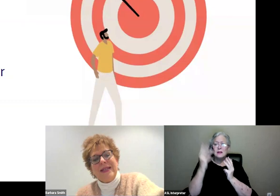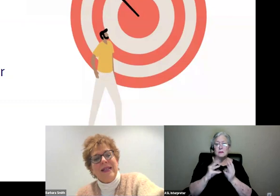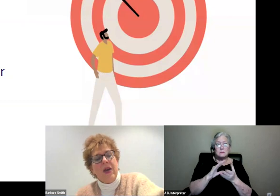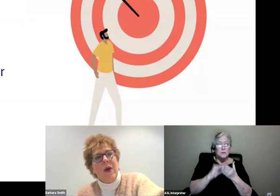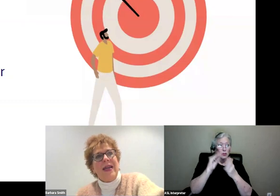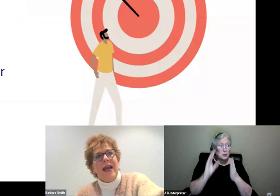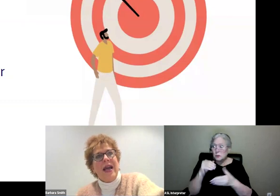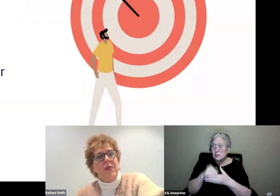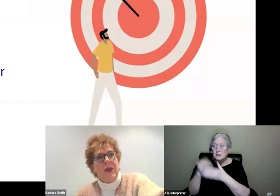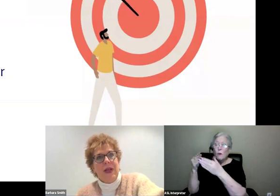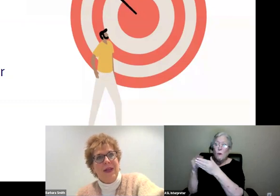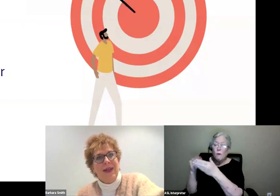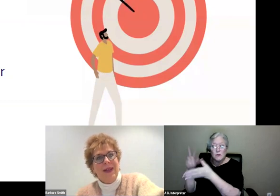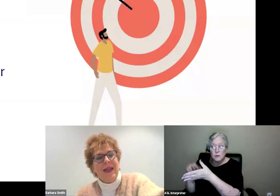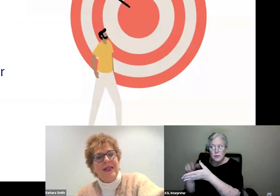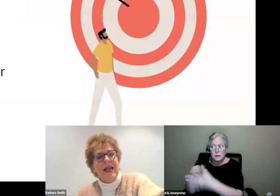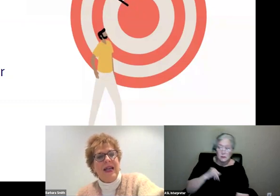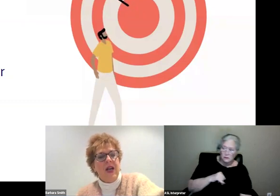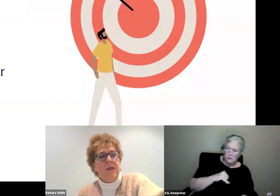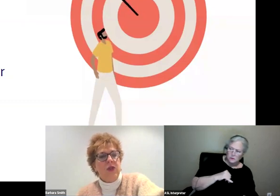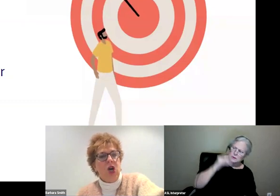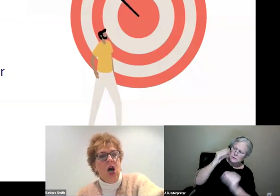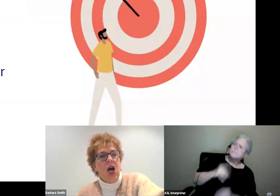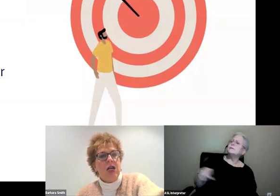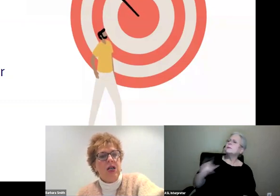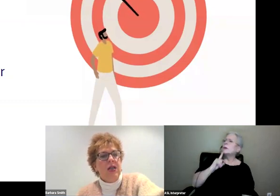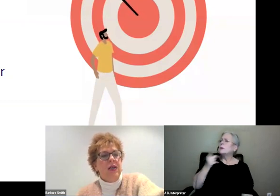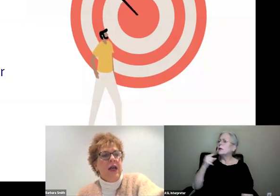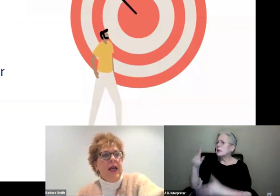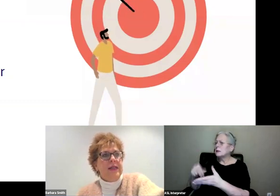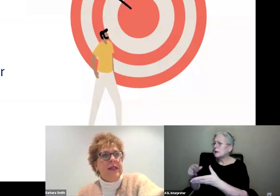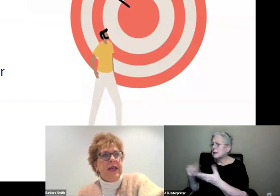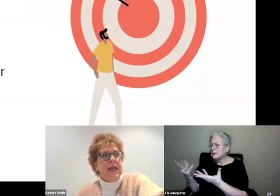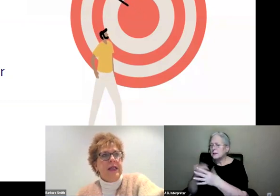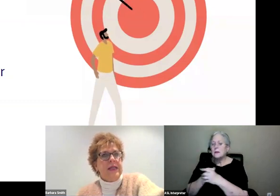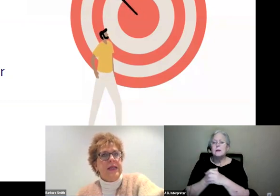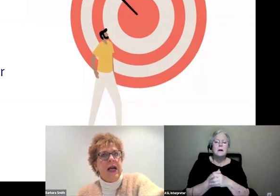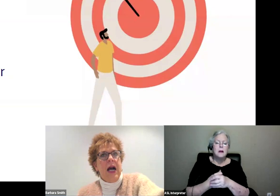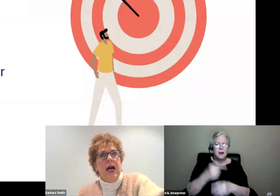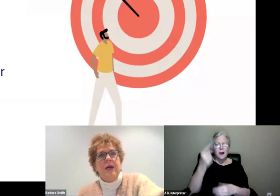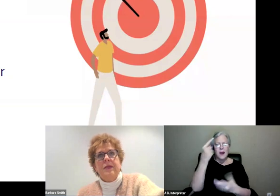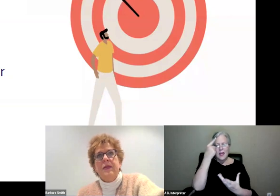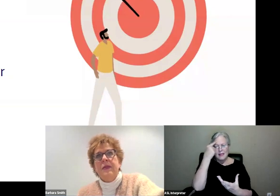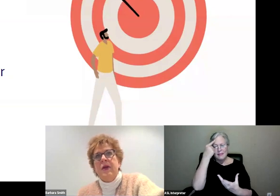love that phrase, lightweight accountability. Things like accountable talk, exit tickets,